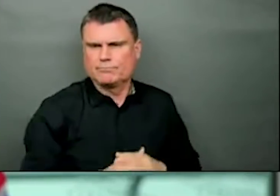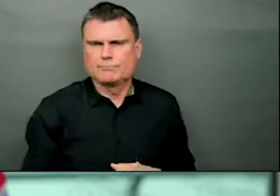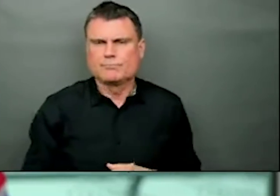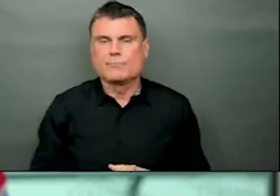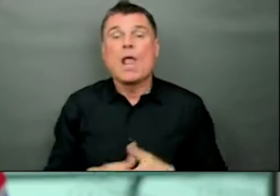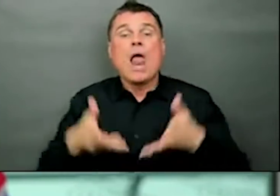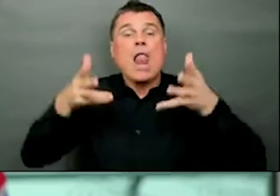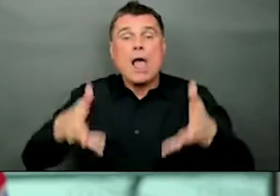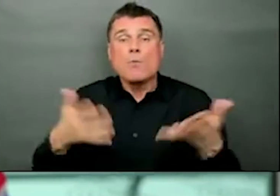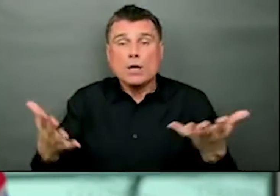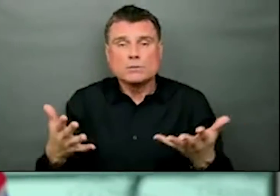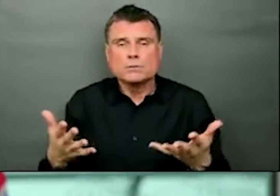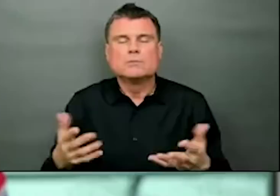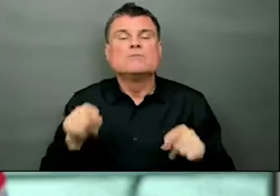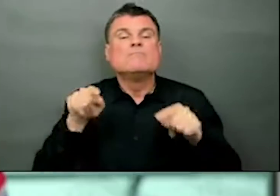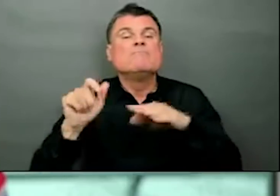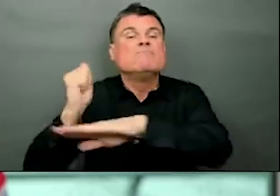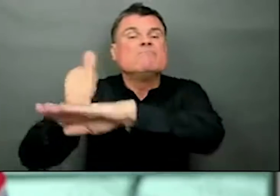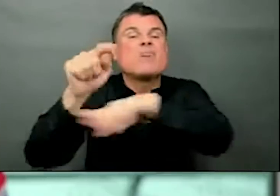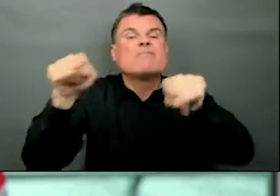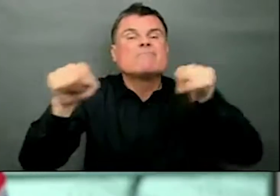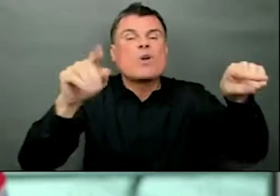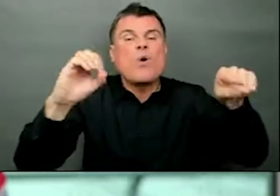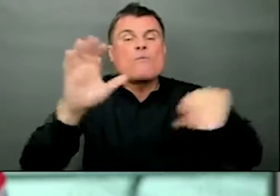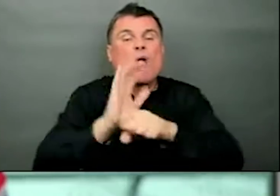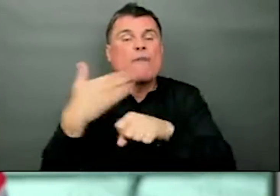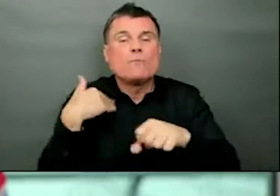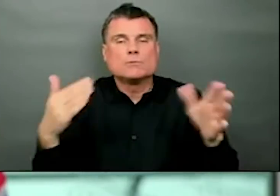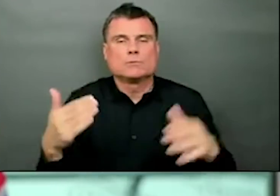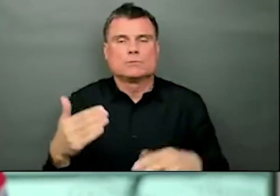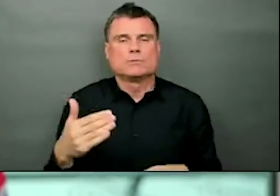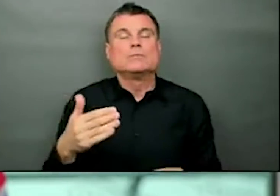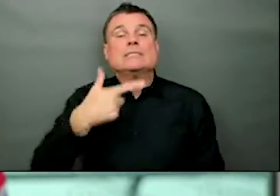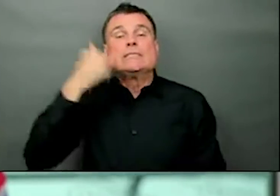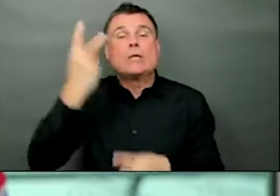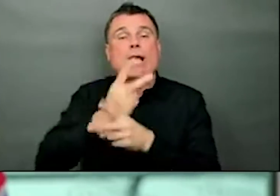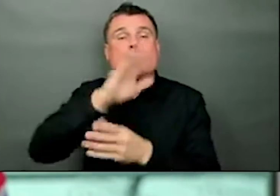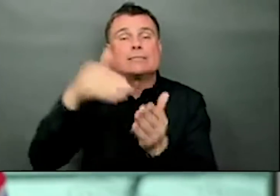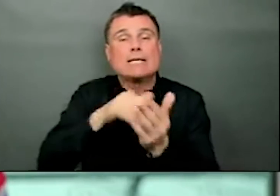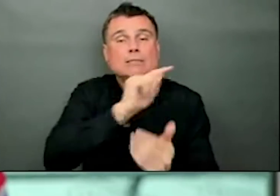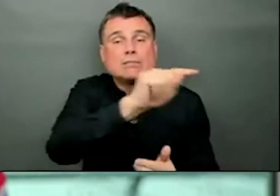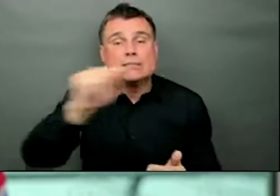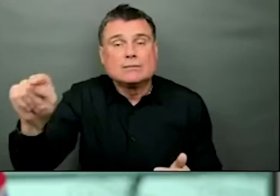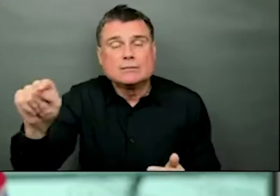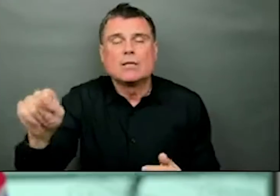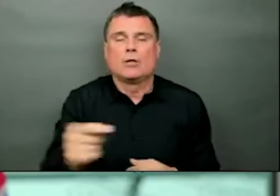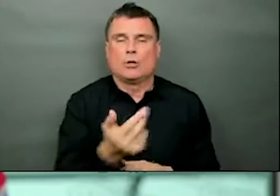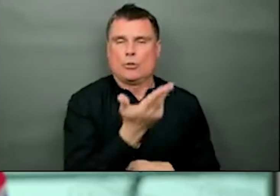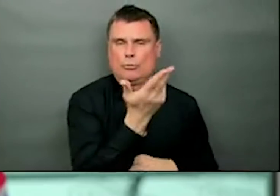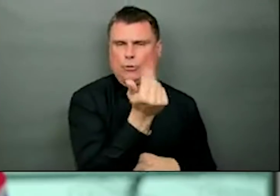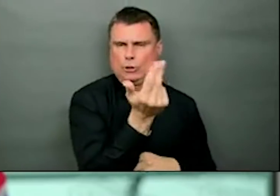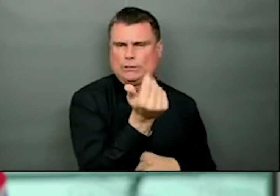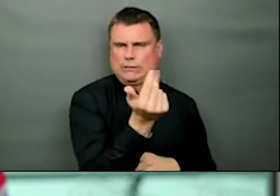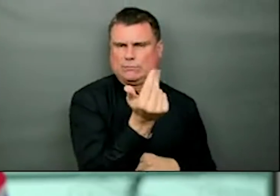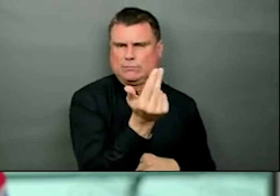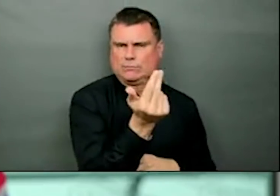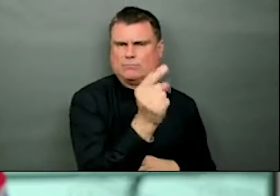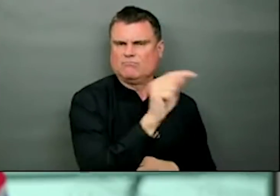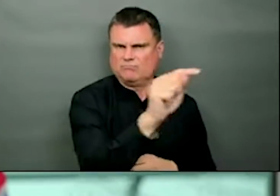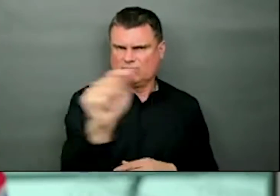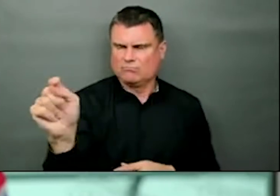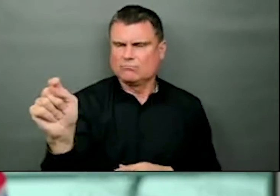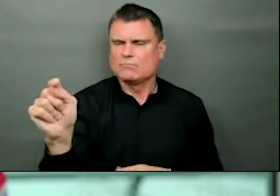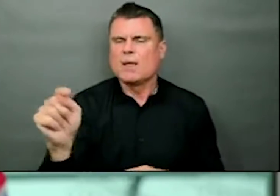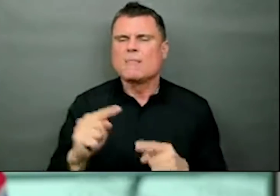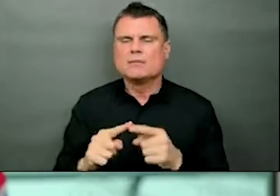outbreaks in long-term care assisted living or independent living and five in acute care. And involving 398